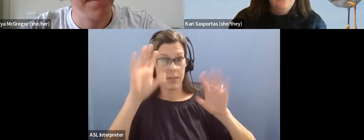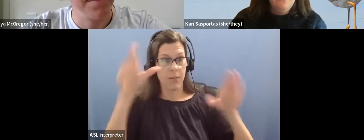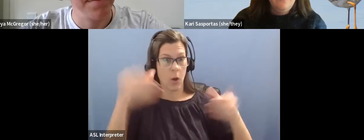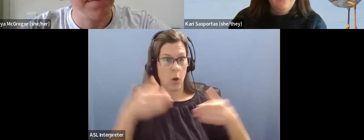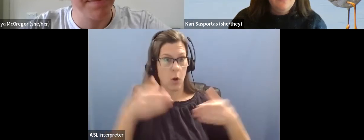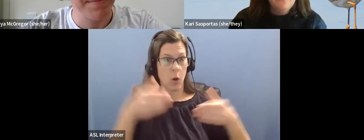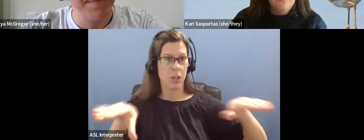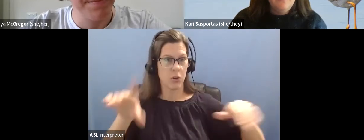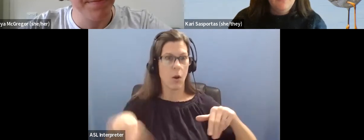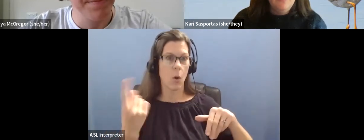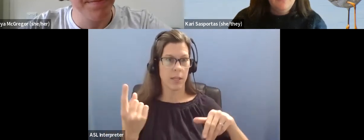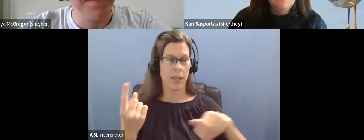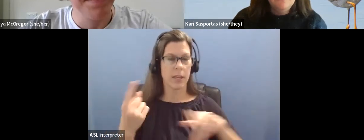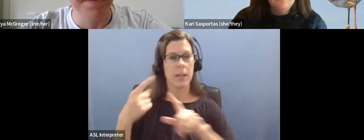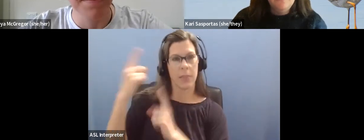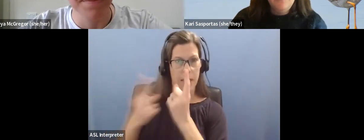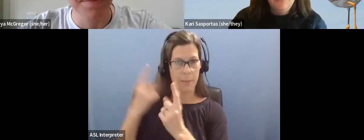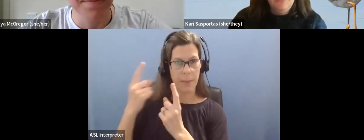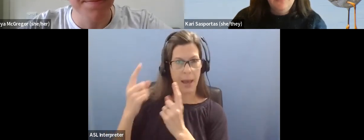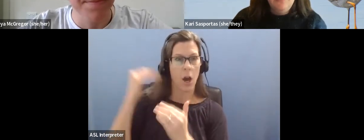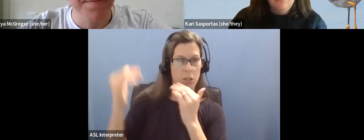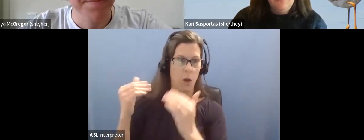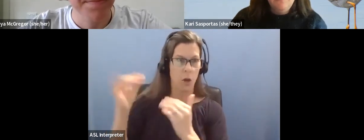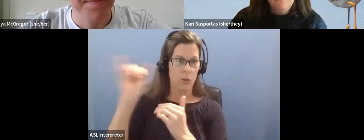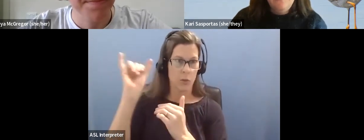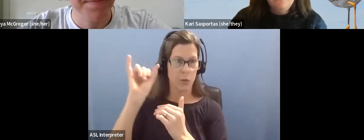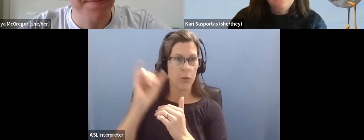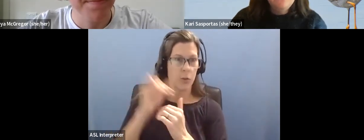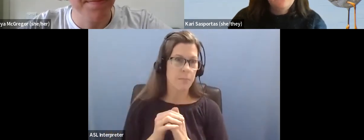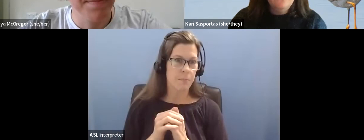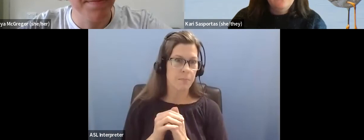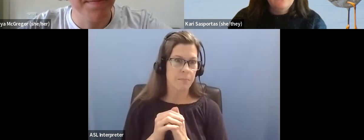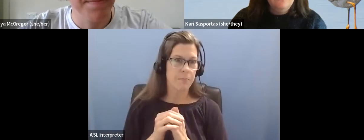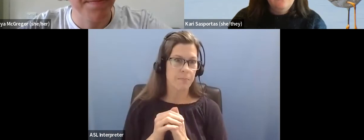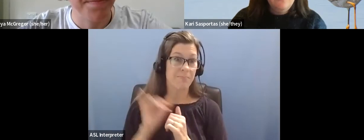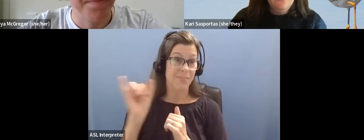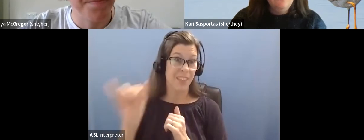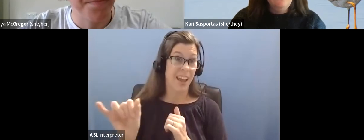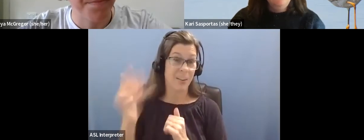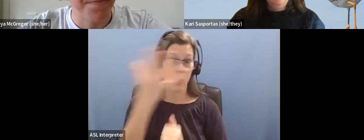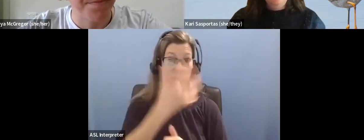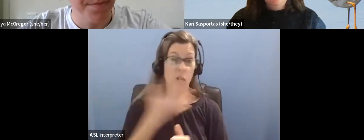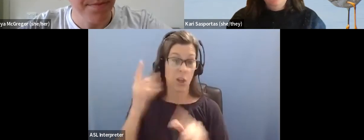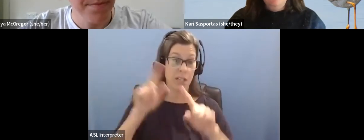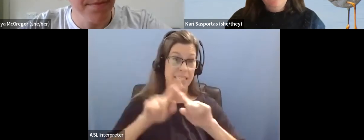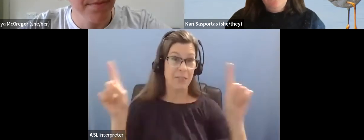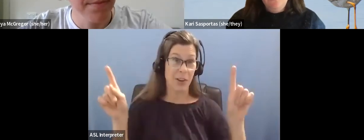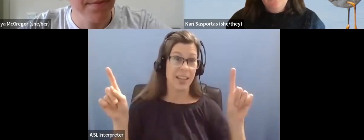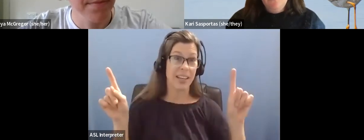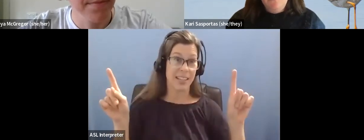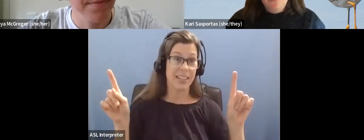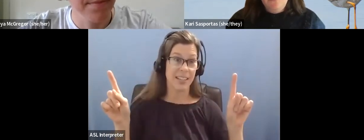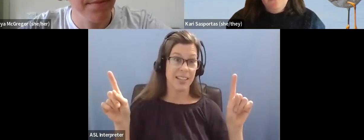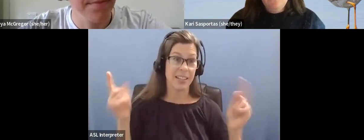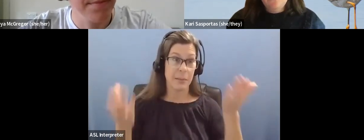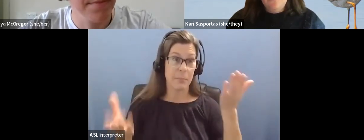um, that you also think about what autistic adults might need. Um, and that's, that's going to look different too. Um, and, and